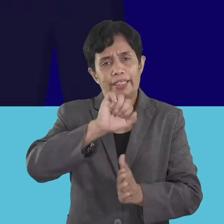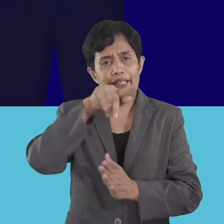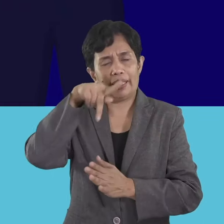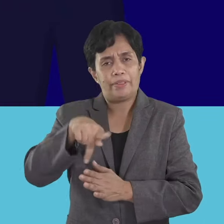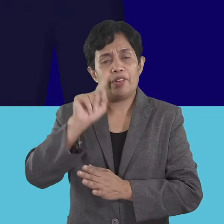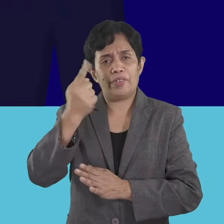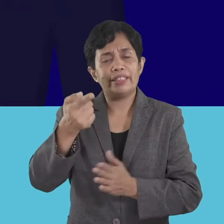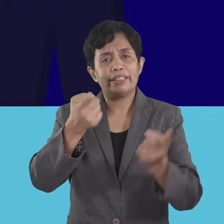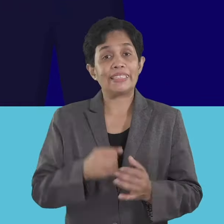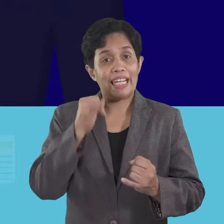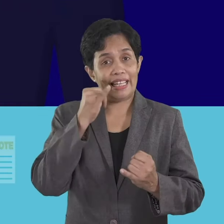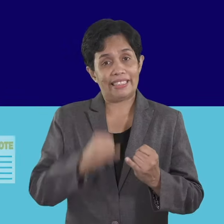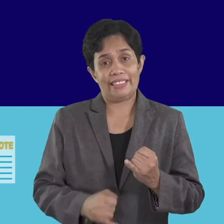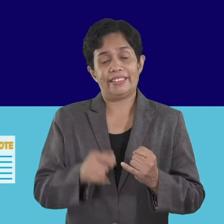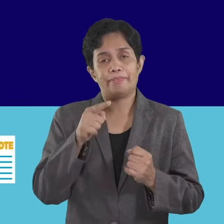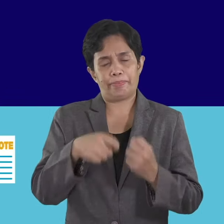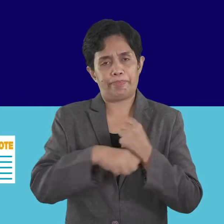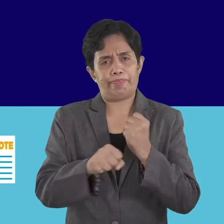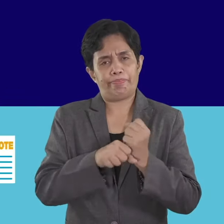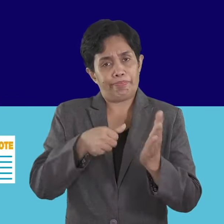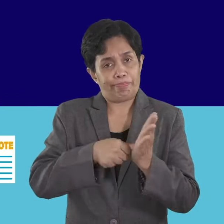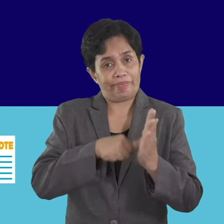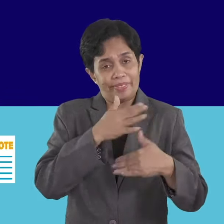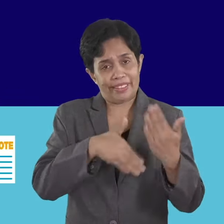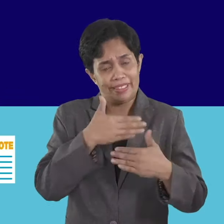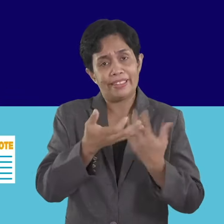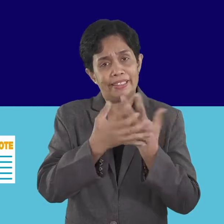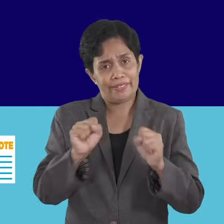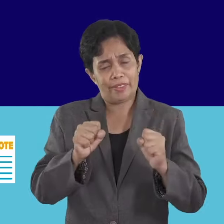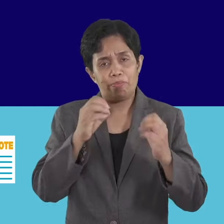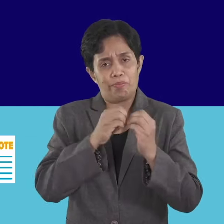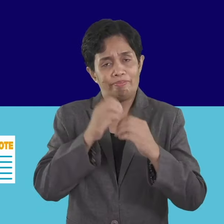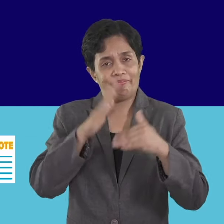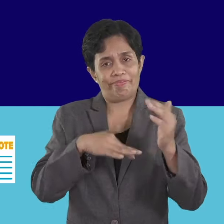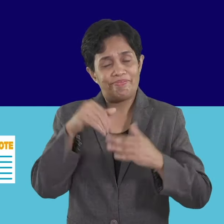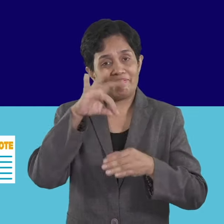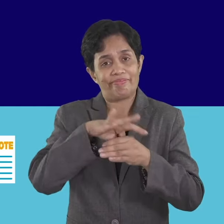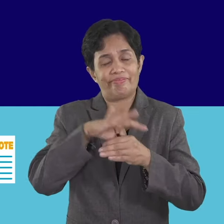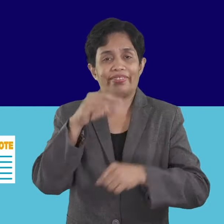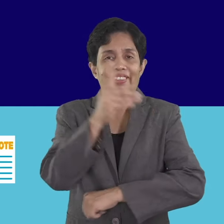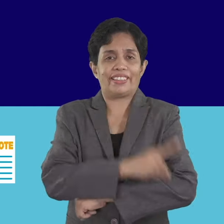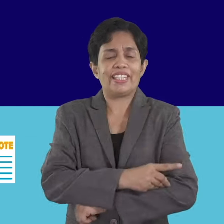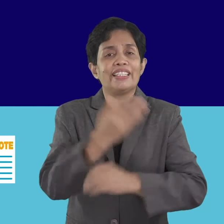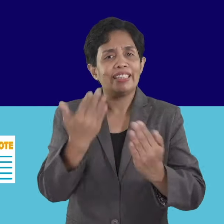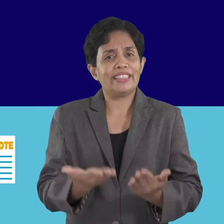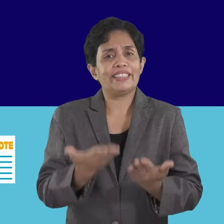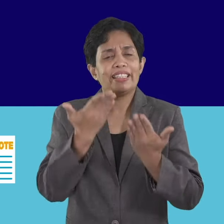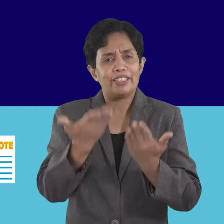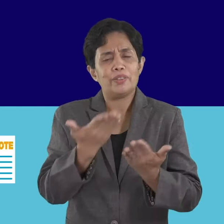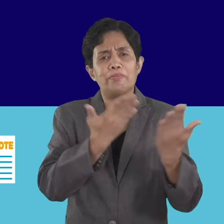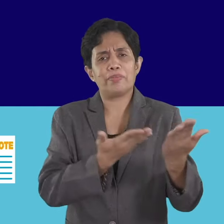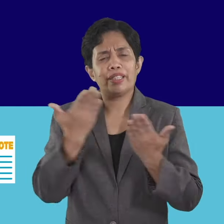-served basis. Lastly, to make the voting process safer and more comfortable on Election Day, we